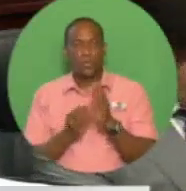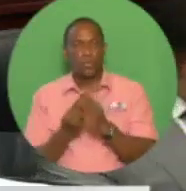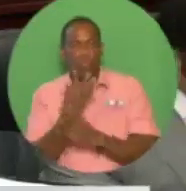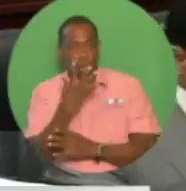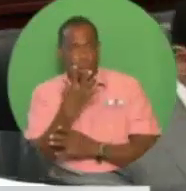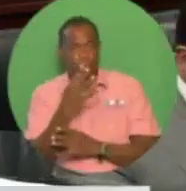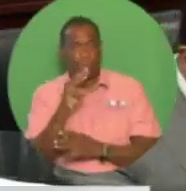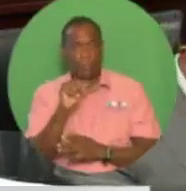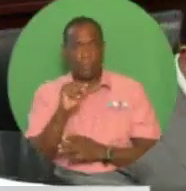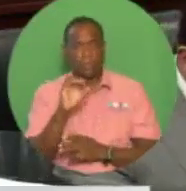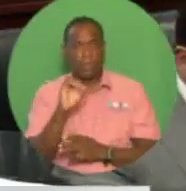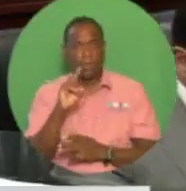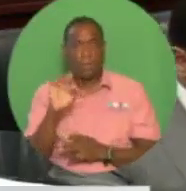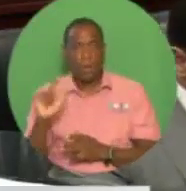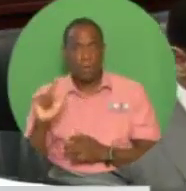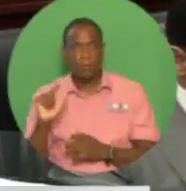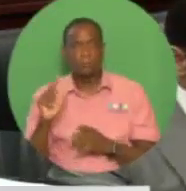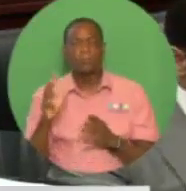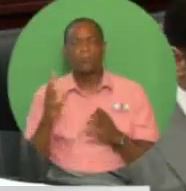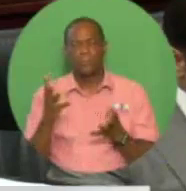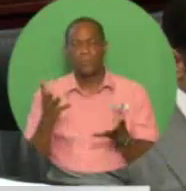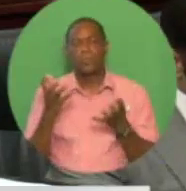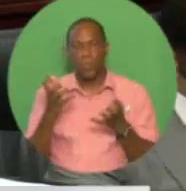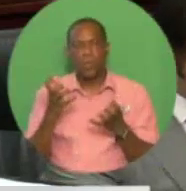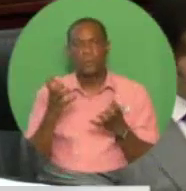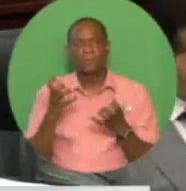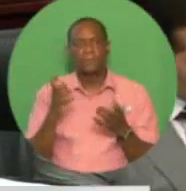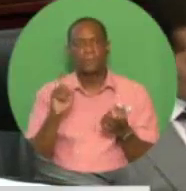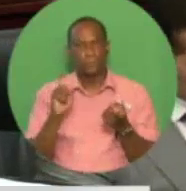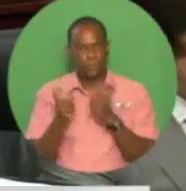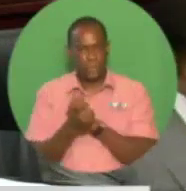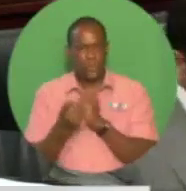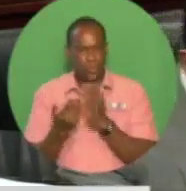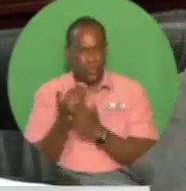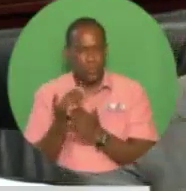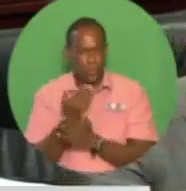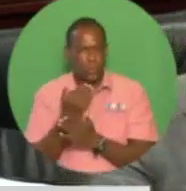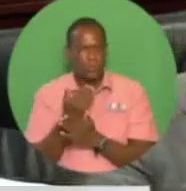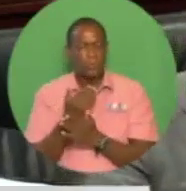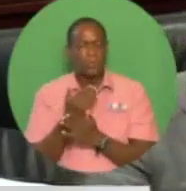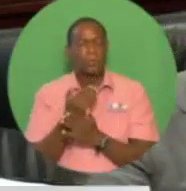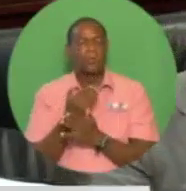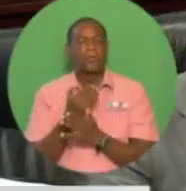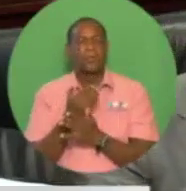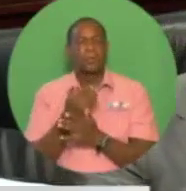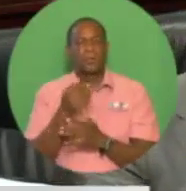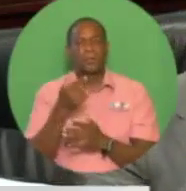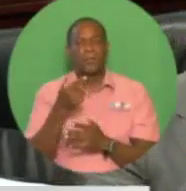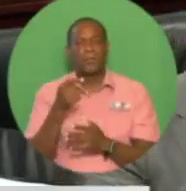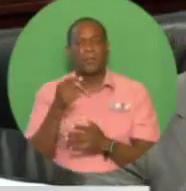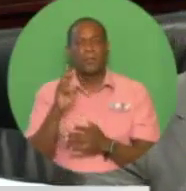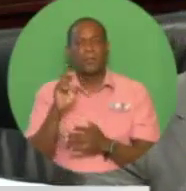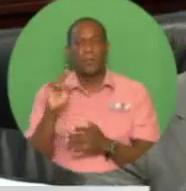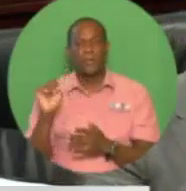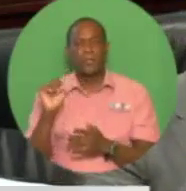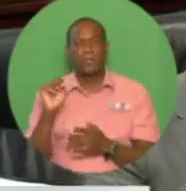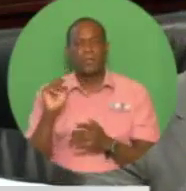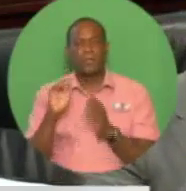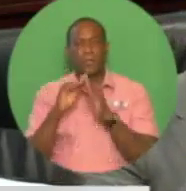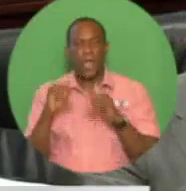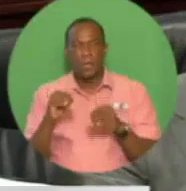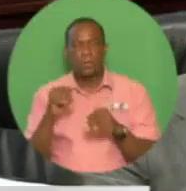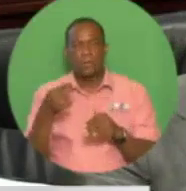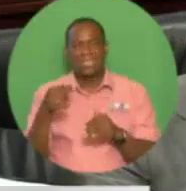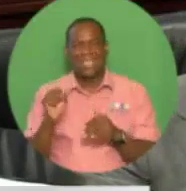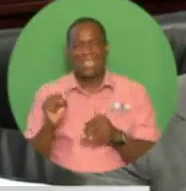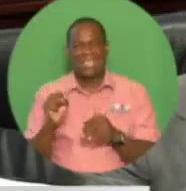while addressing climate change, including reducing greenhouse gas emissions and building resilience to its adverse impacts,